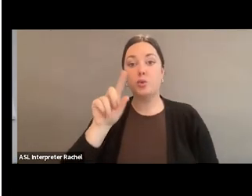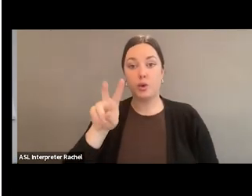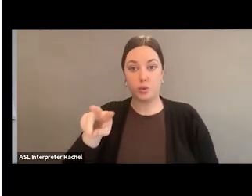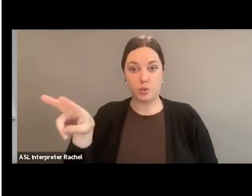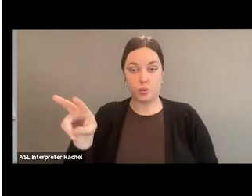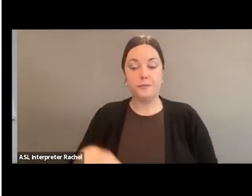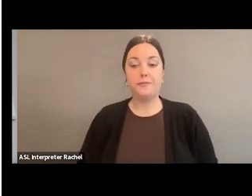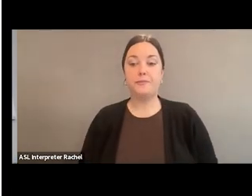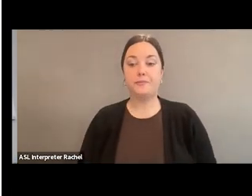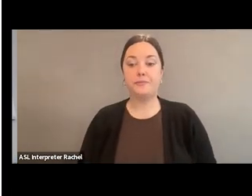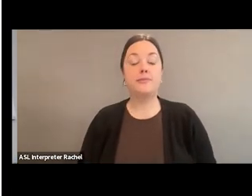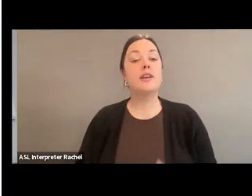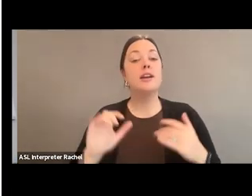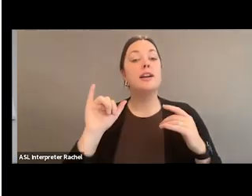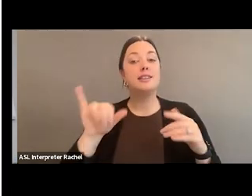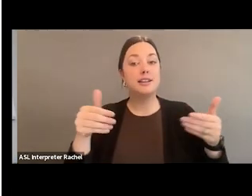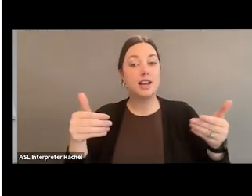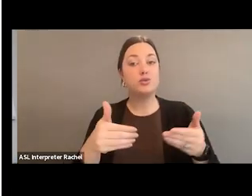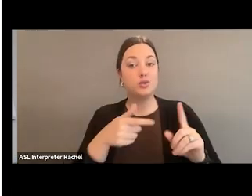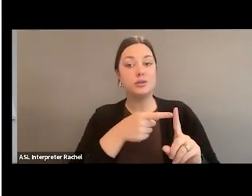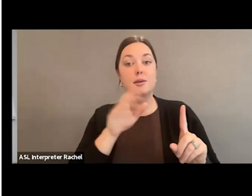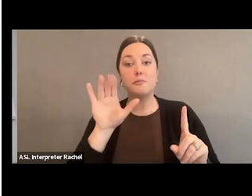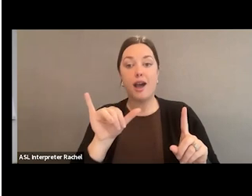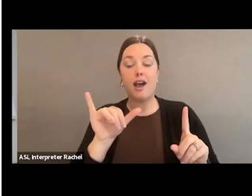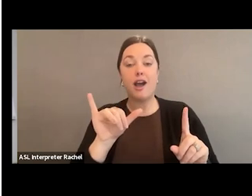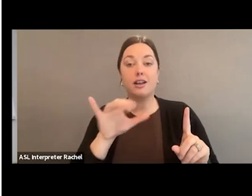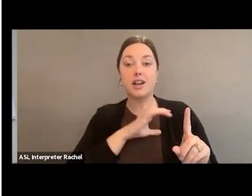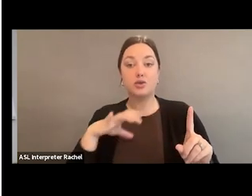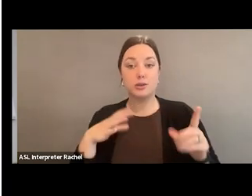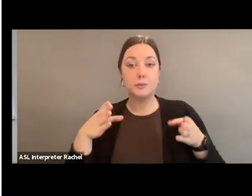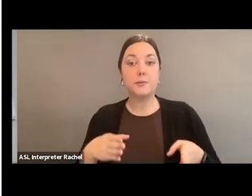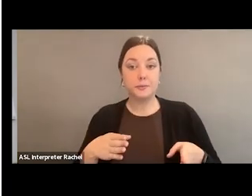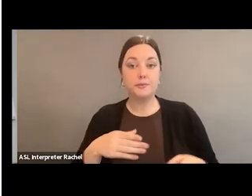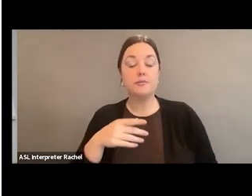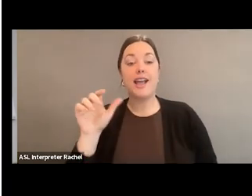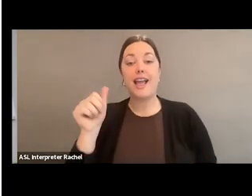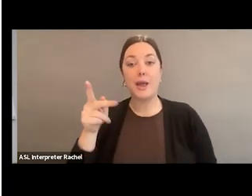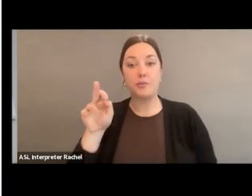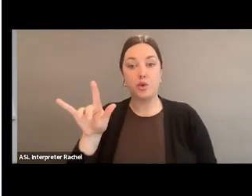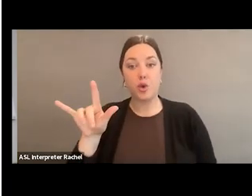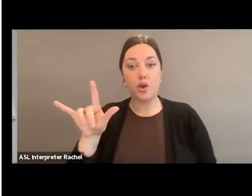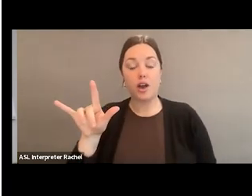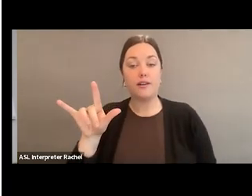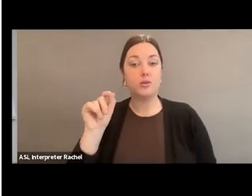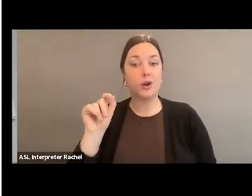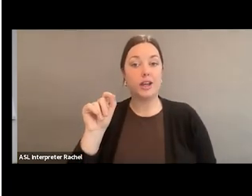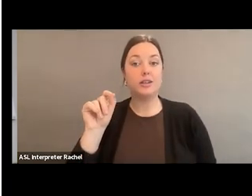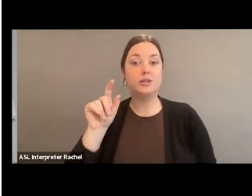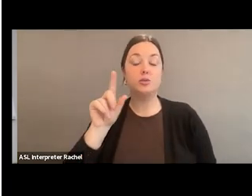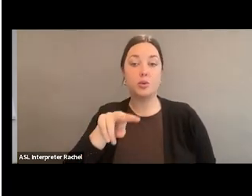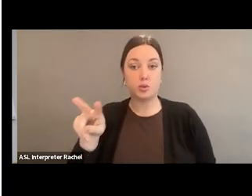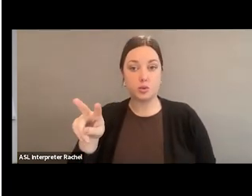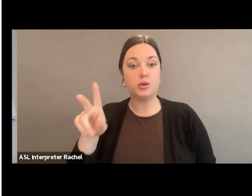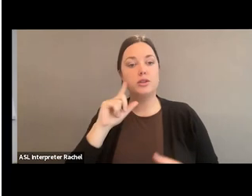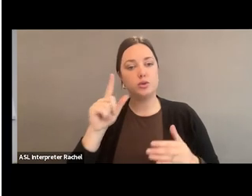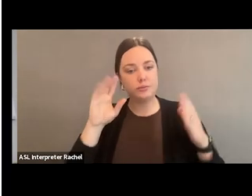introduced by the Congresswoman in April of this year. And essentially, it works to address inequity in the